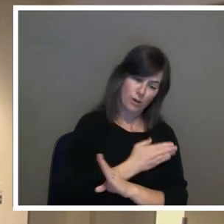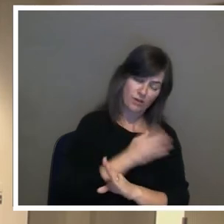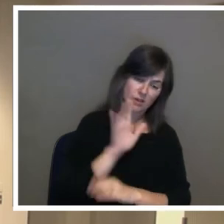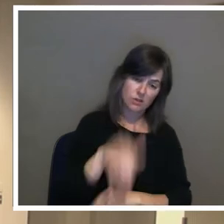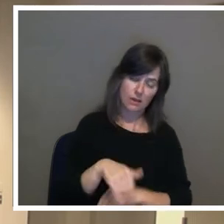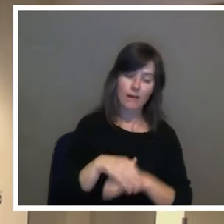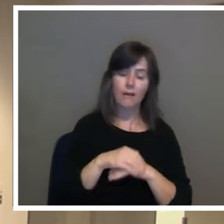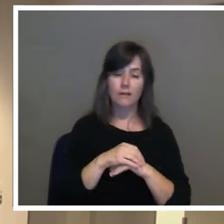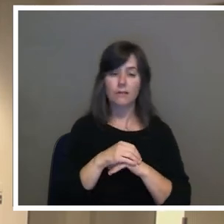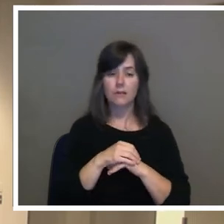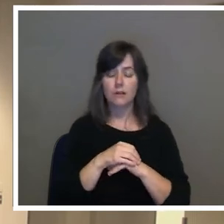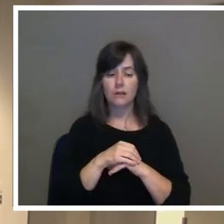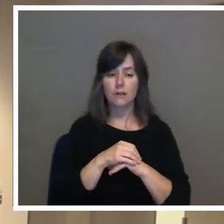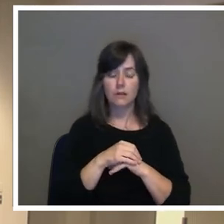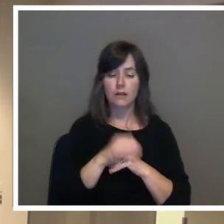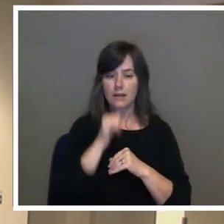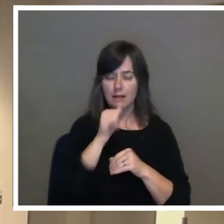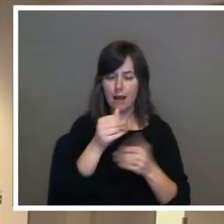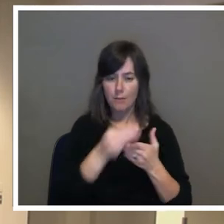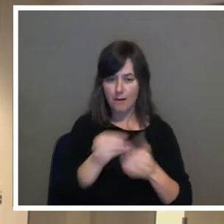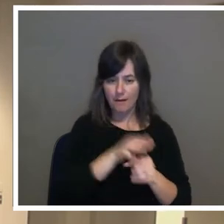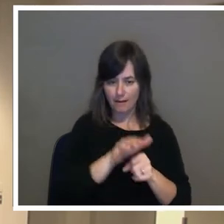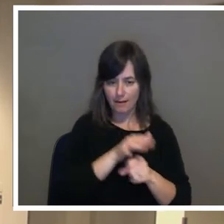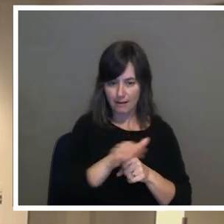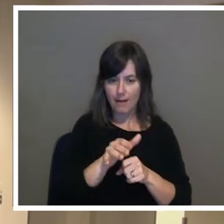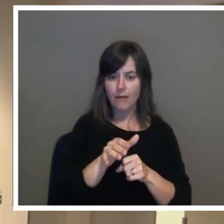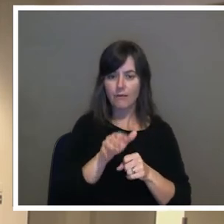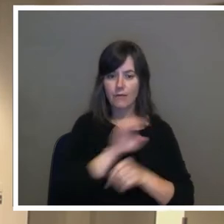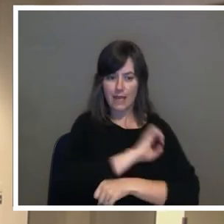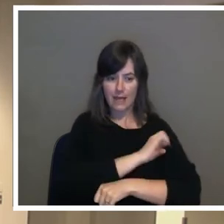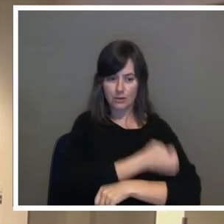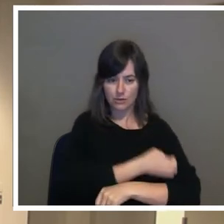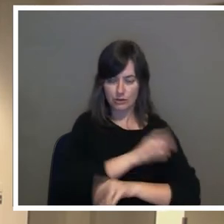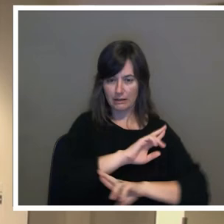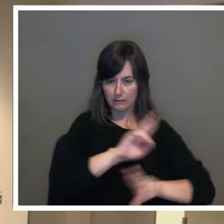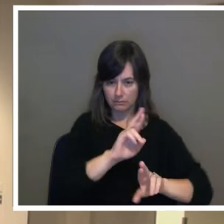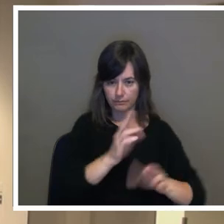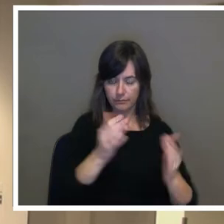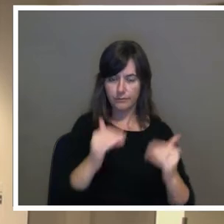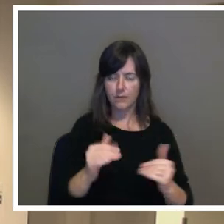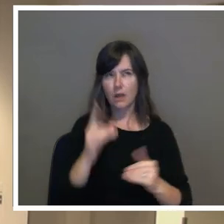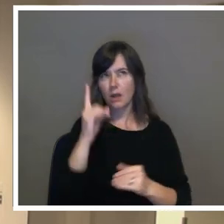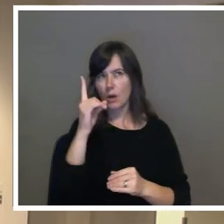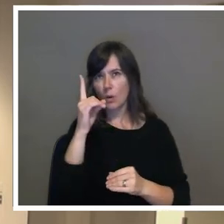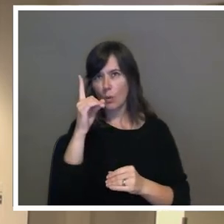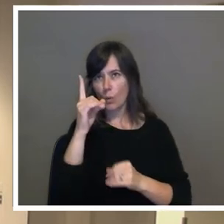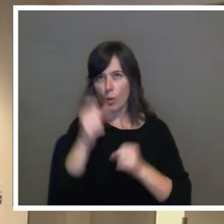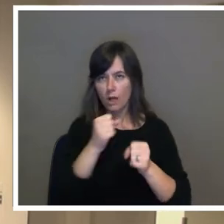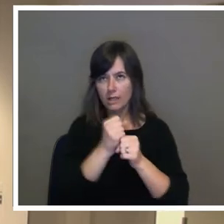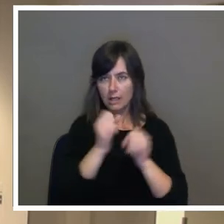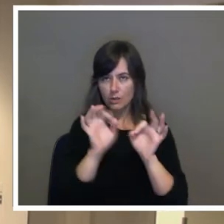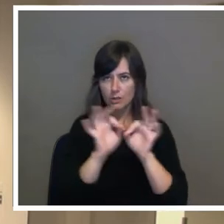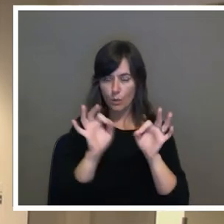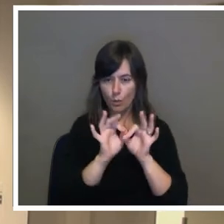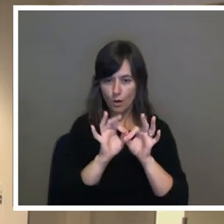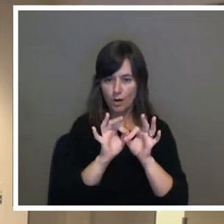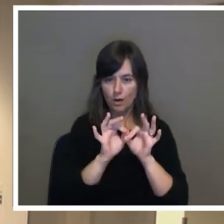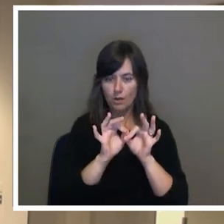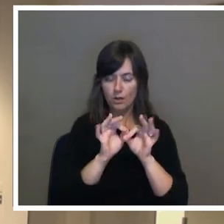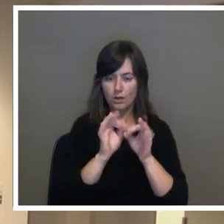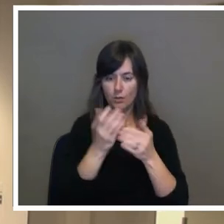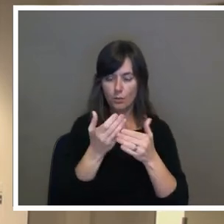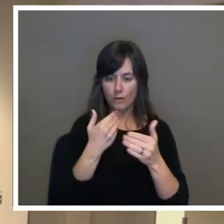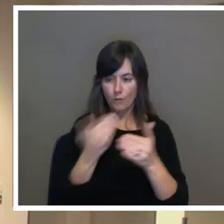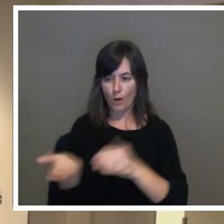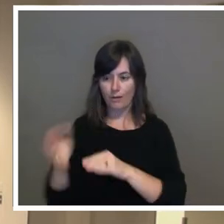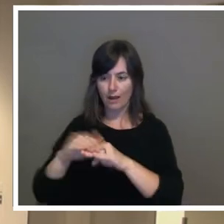sufficient energy. And I would like to see about a year's worth before another – before this increase